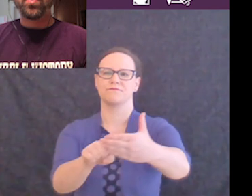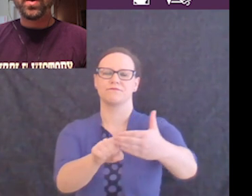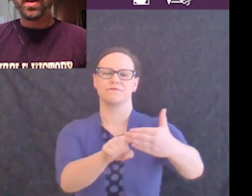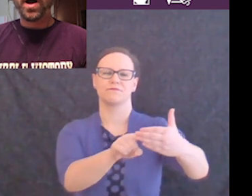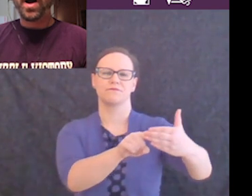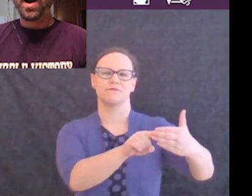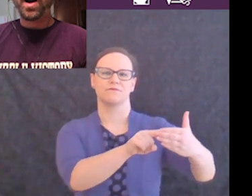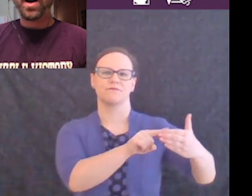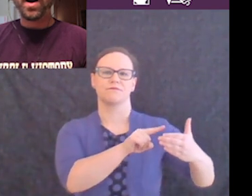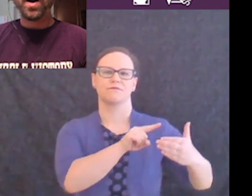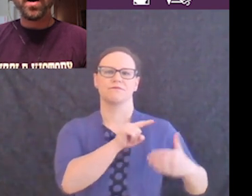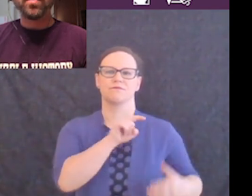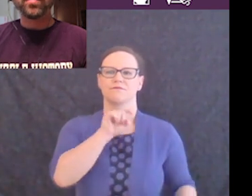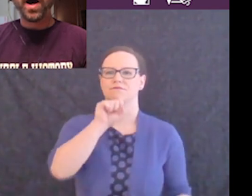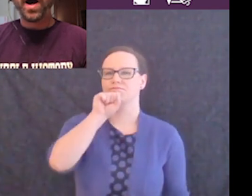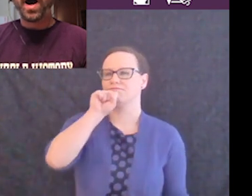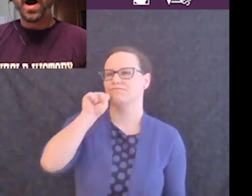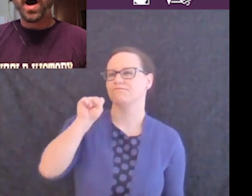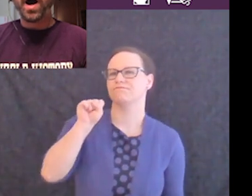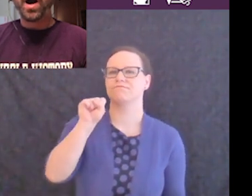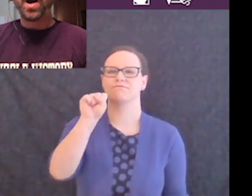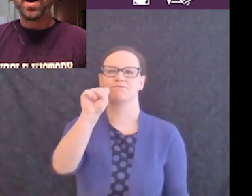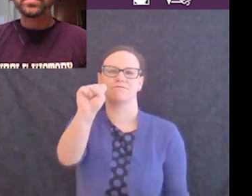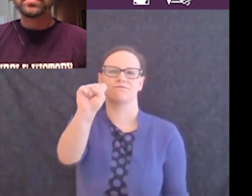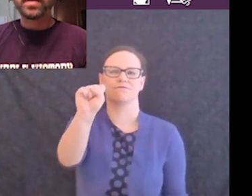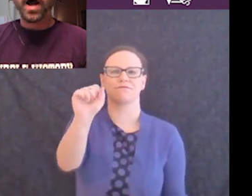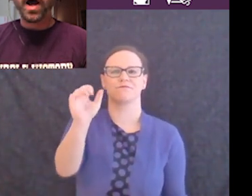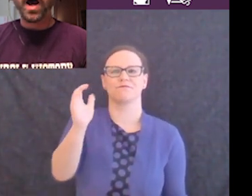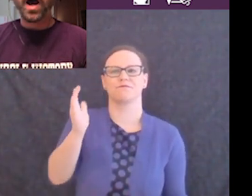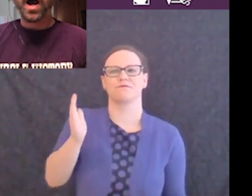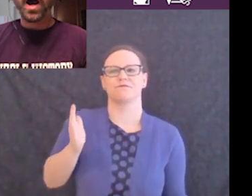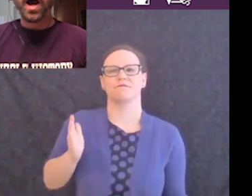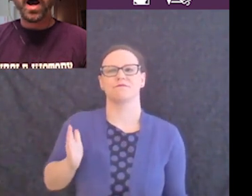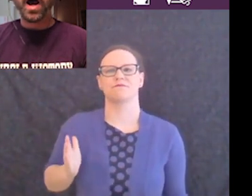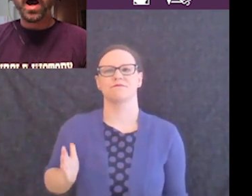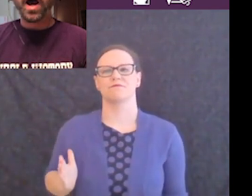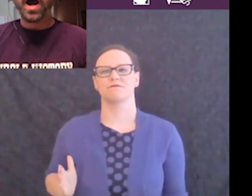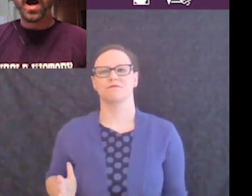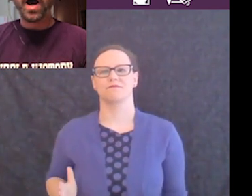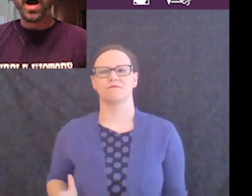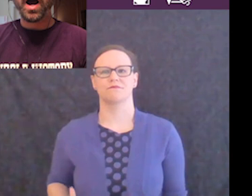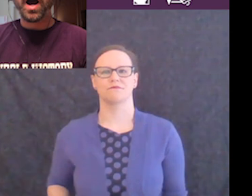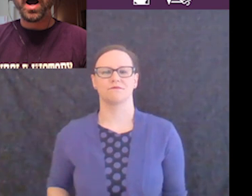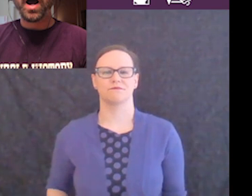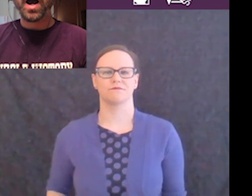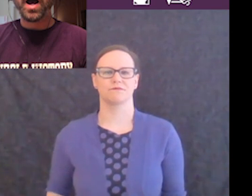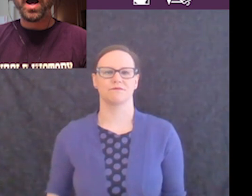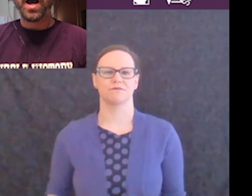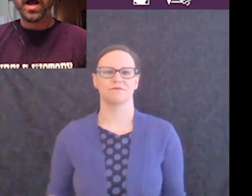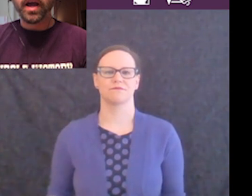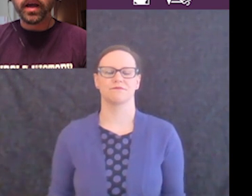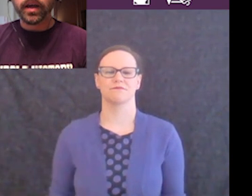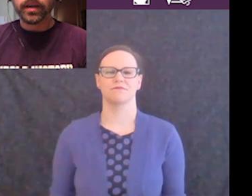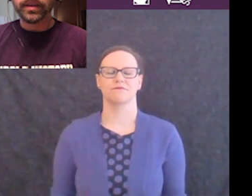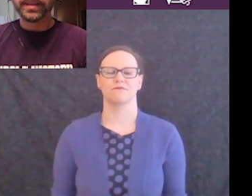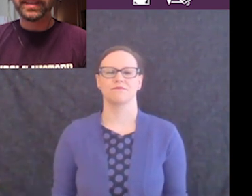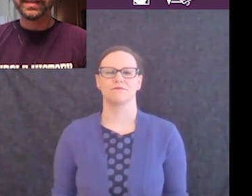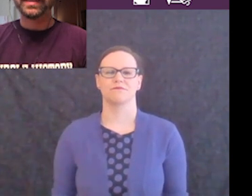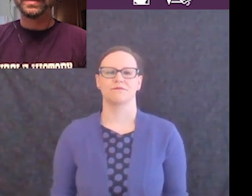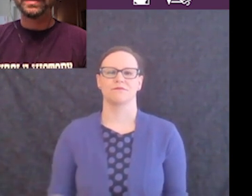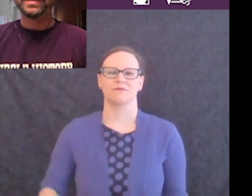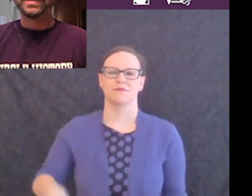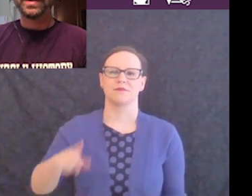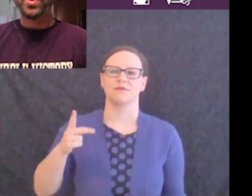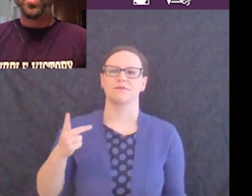We love our side.